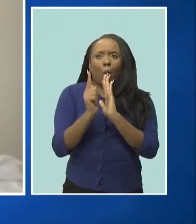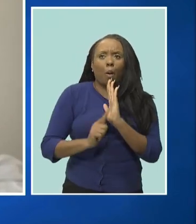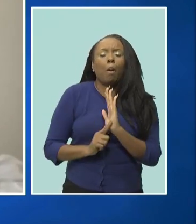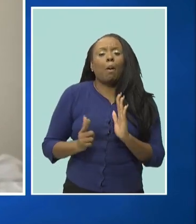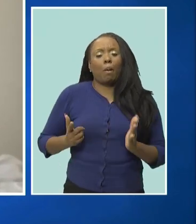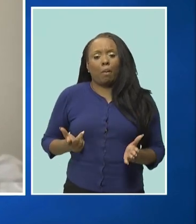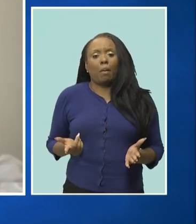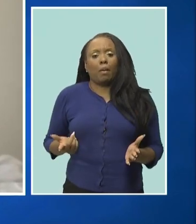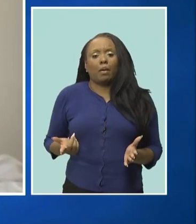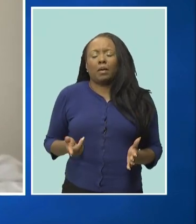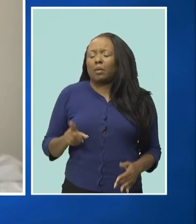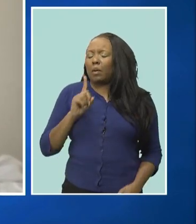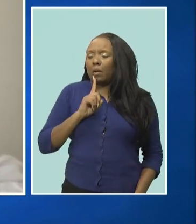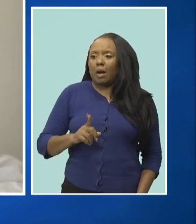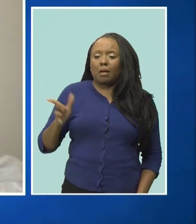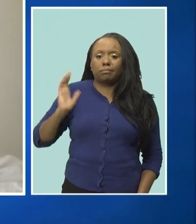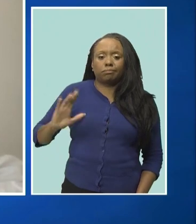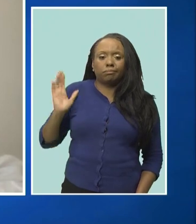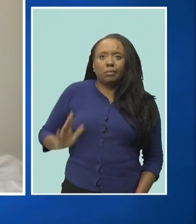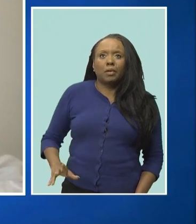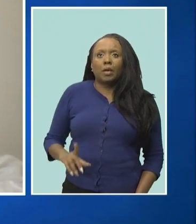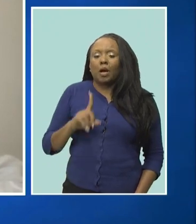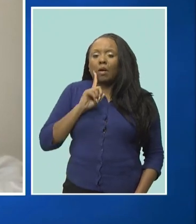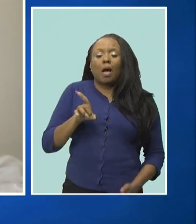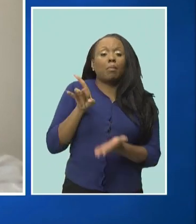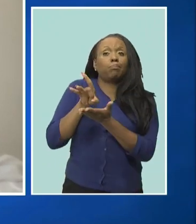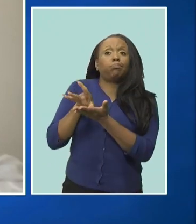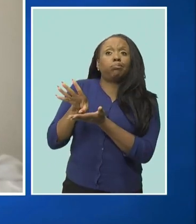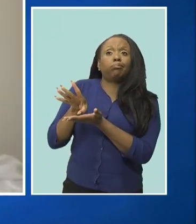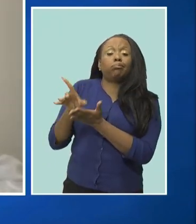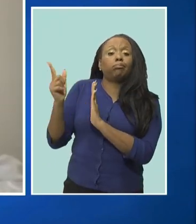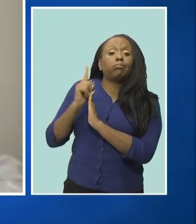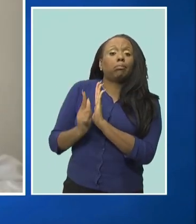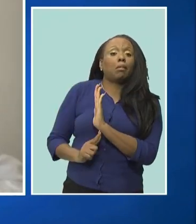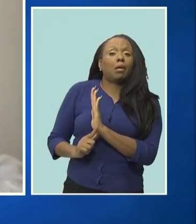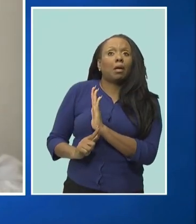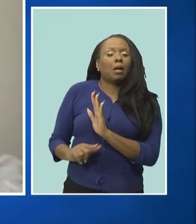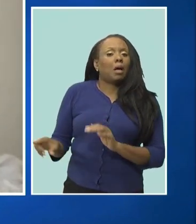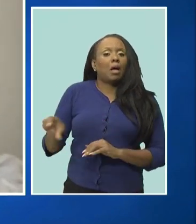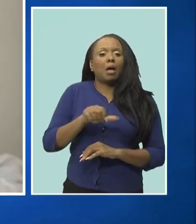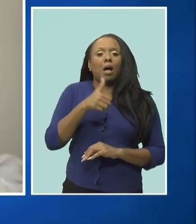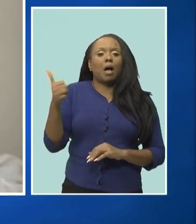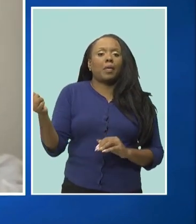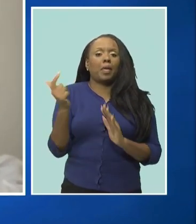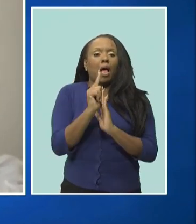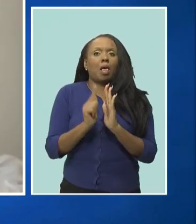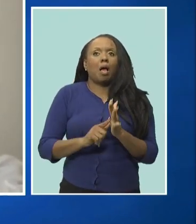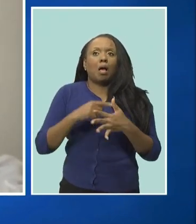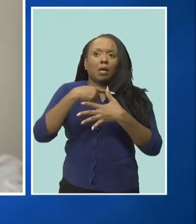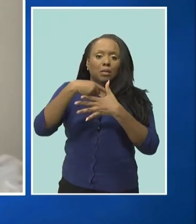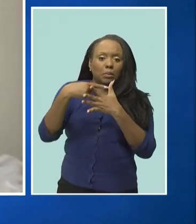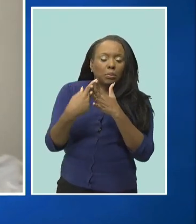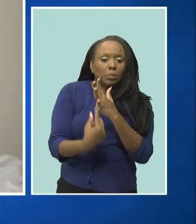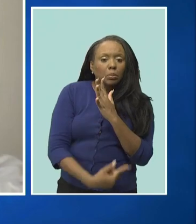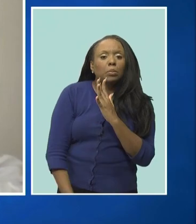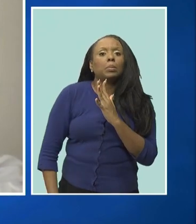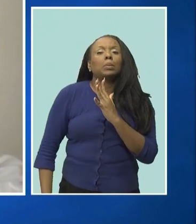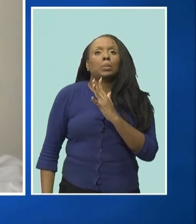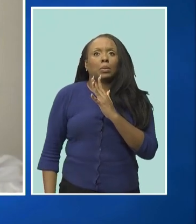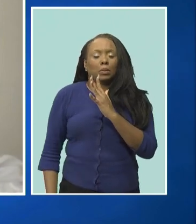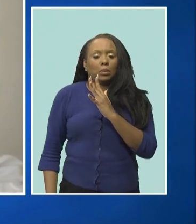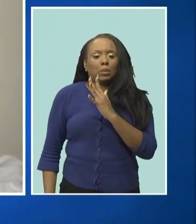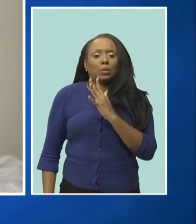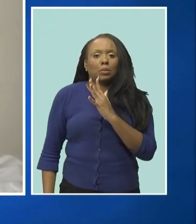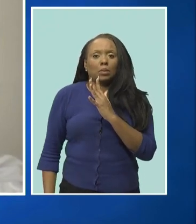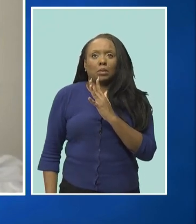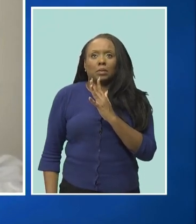that has been a colonial hangover so it's good to get rid of these laws and there are a slew of other laws that are just um are